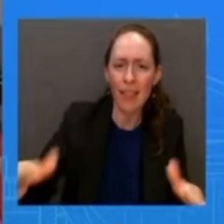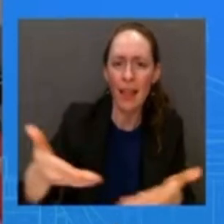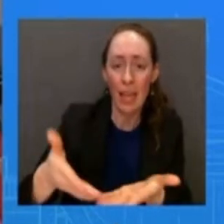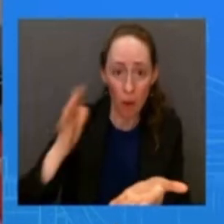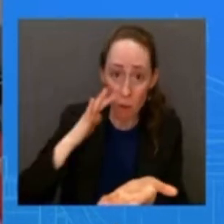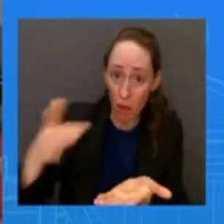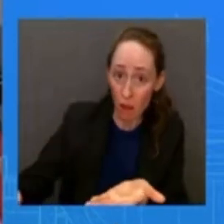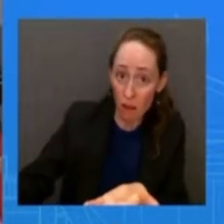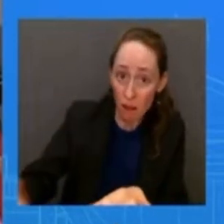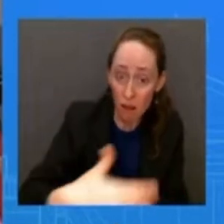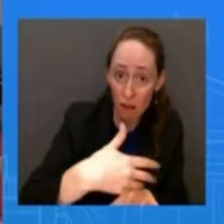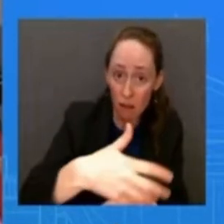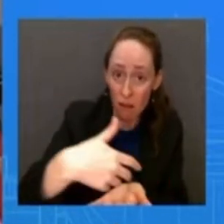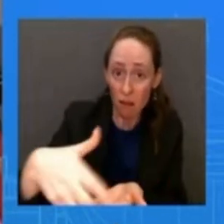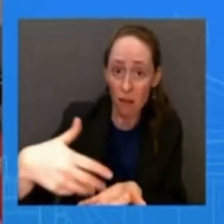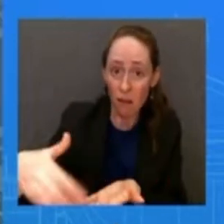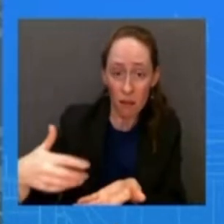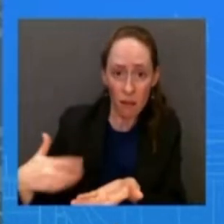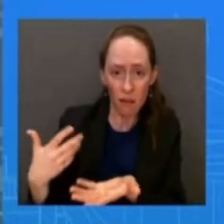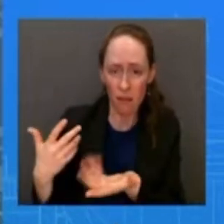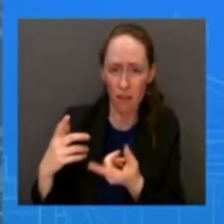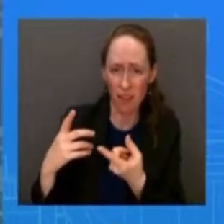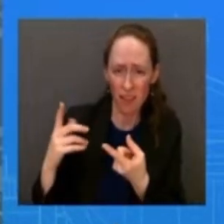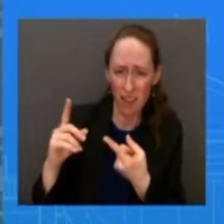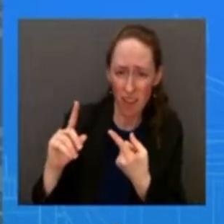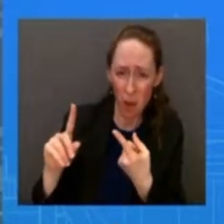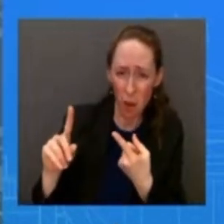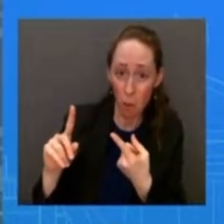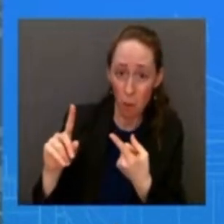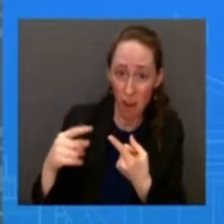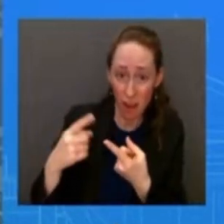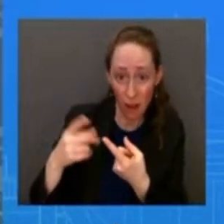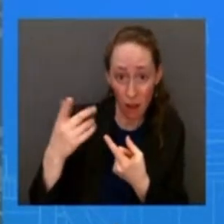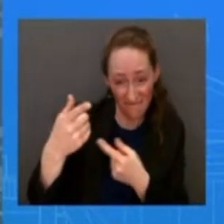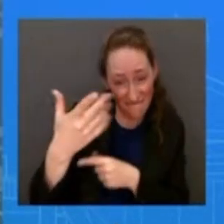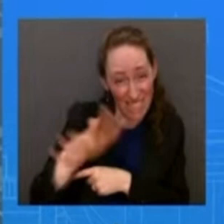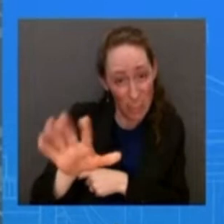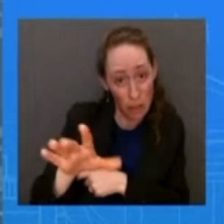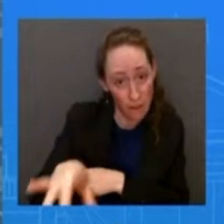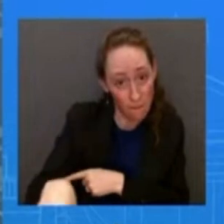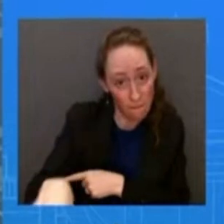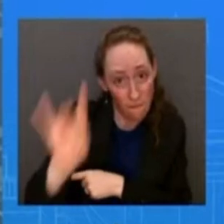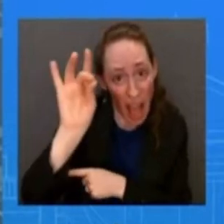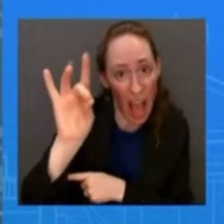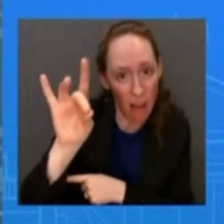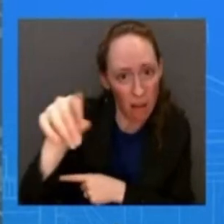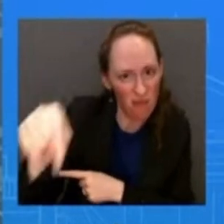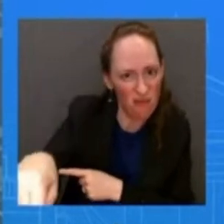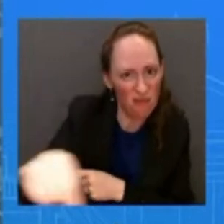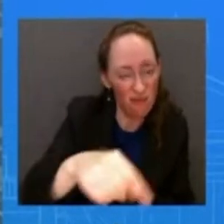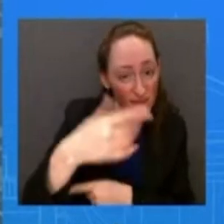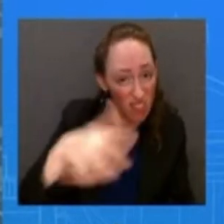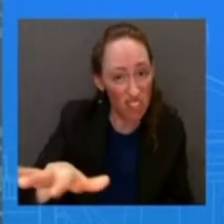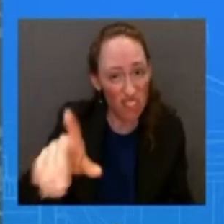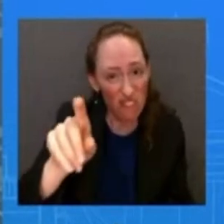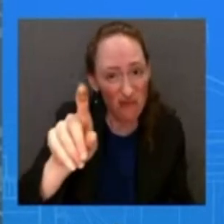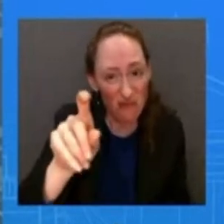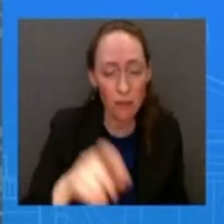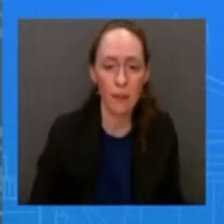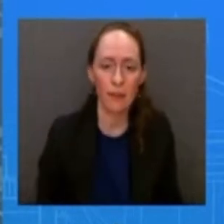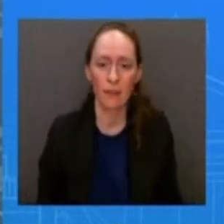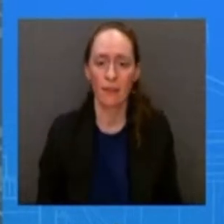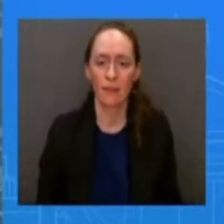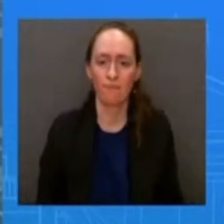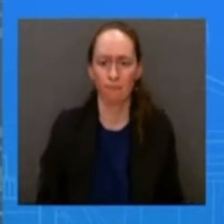the debris that's a really good question i would have to refer you to the pentagon uh on this on on the specifics if they've been able to locate it